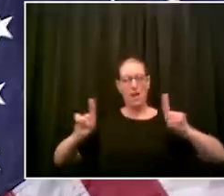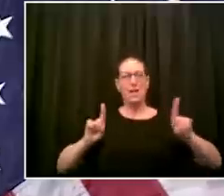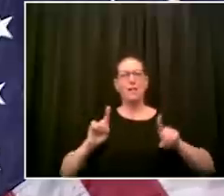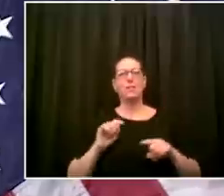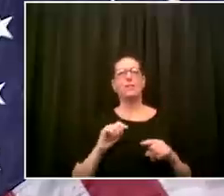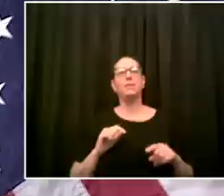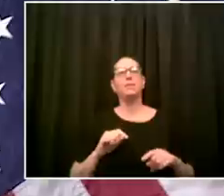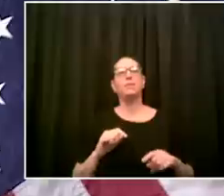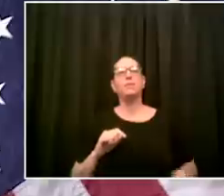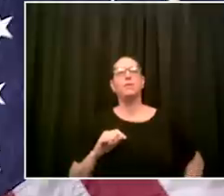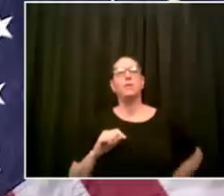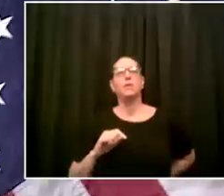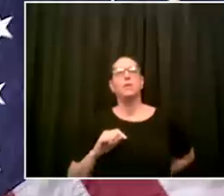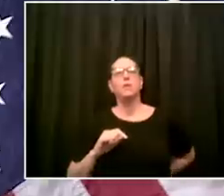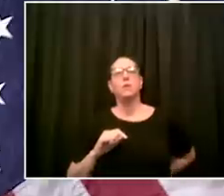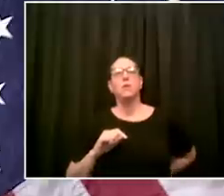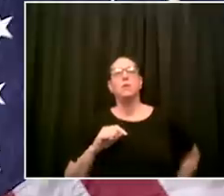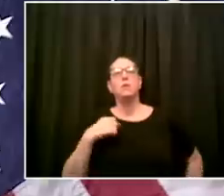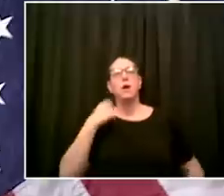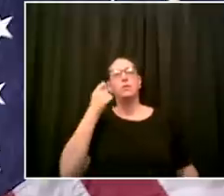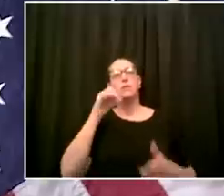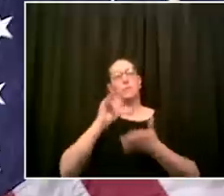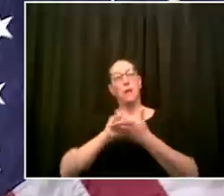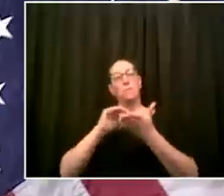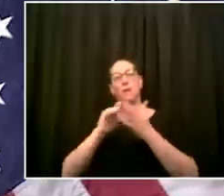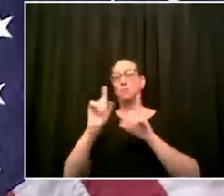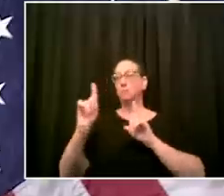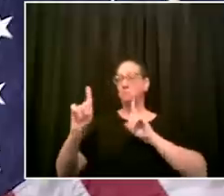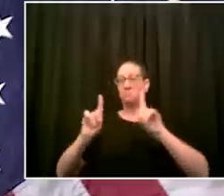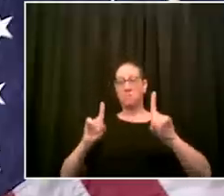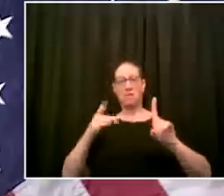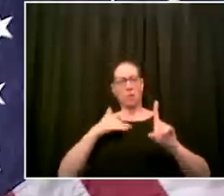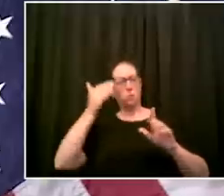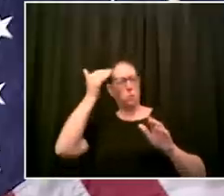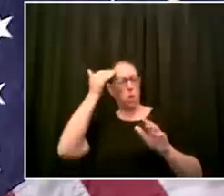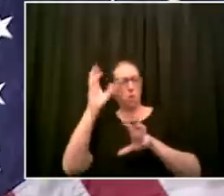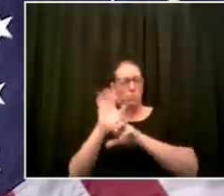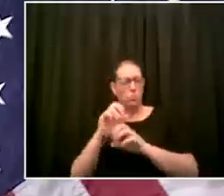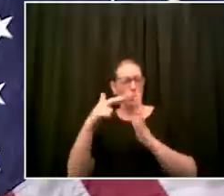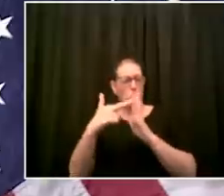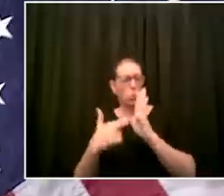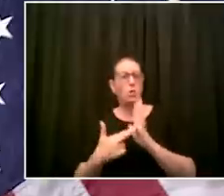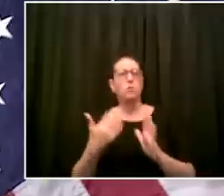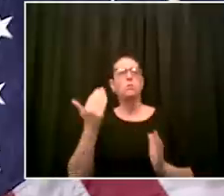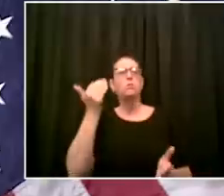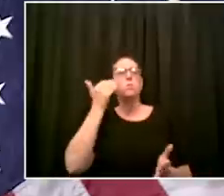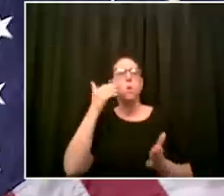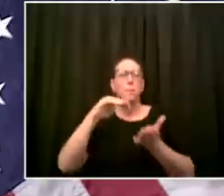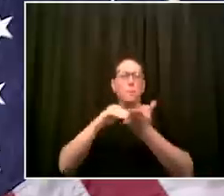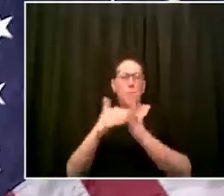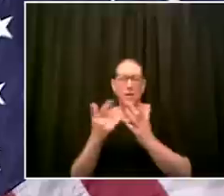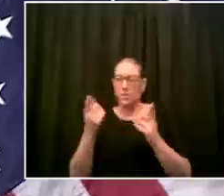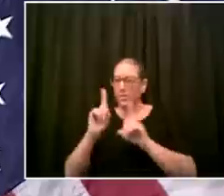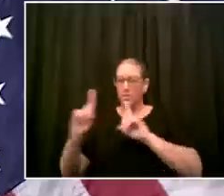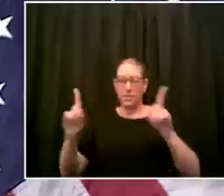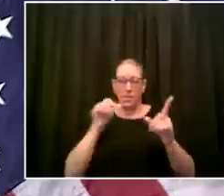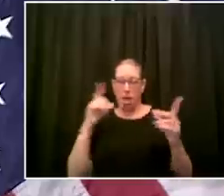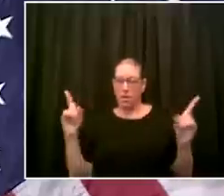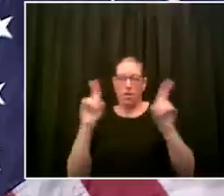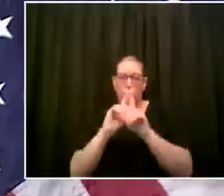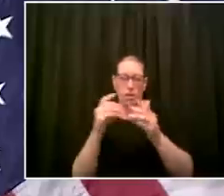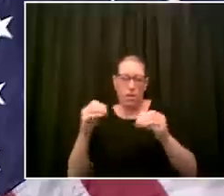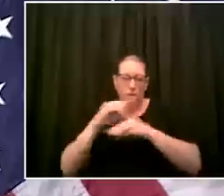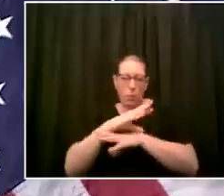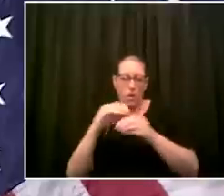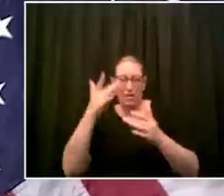basic concept of social distancing and crowding and the mypd will always work to avoid crowds and gatherings so they'll be out and